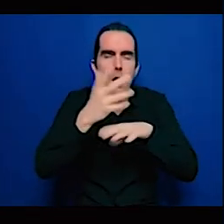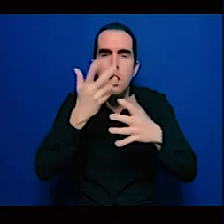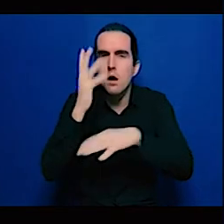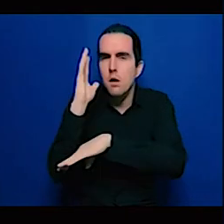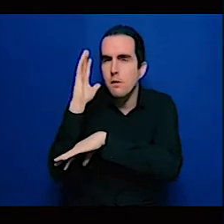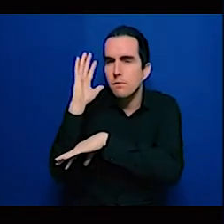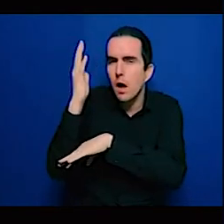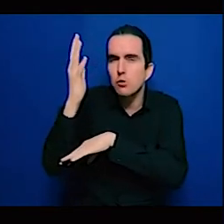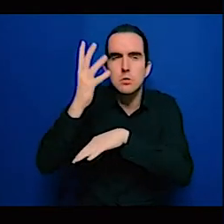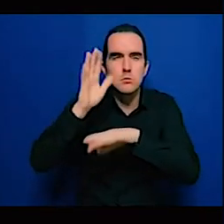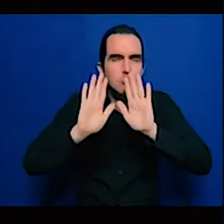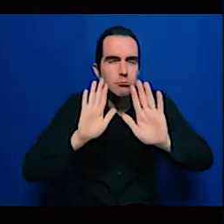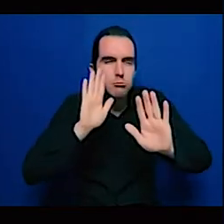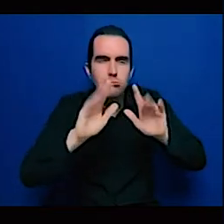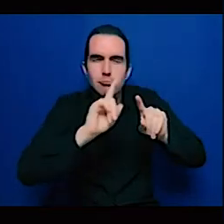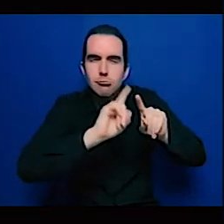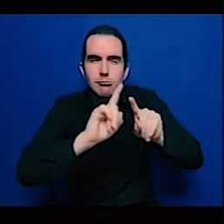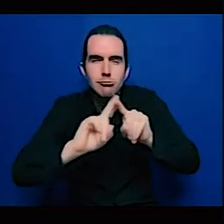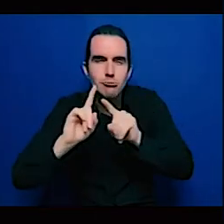methods